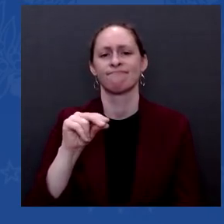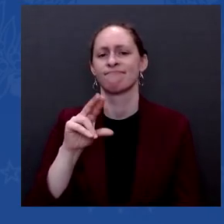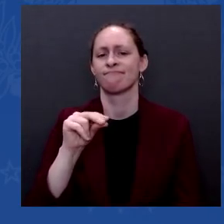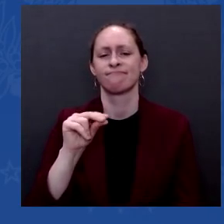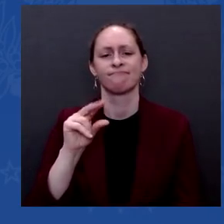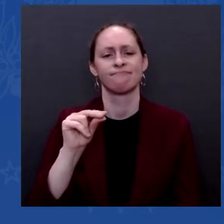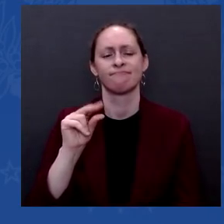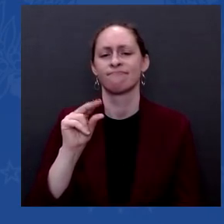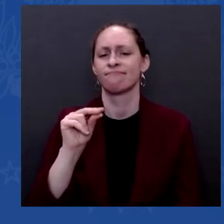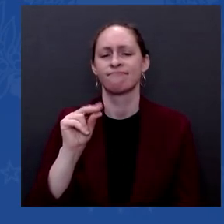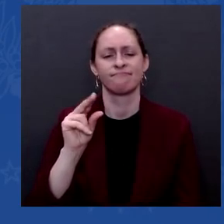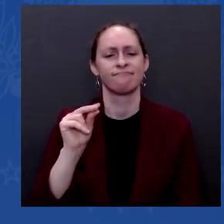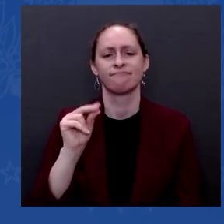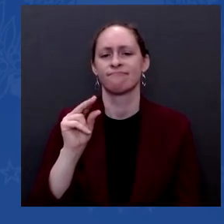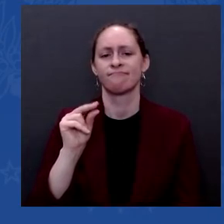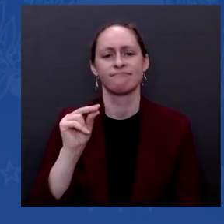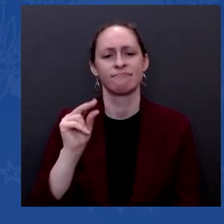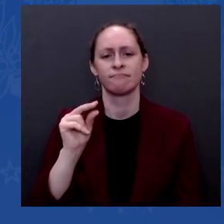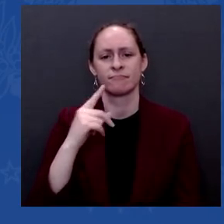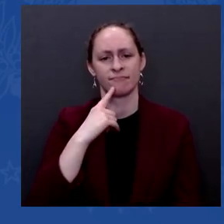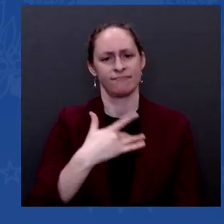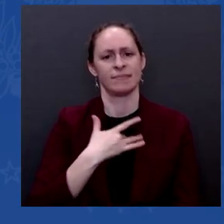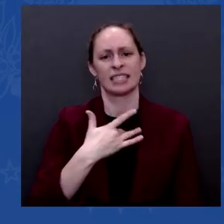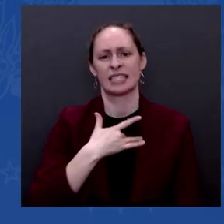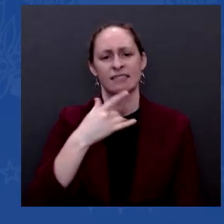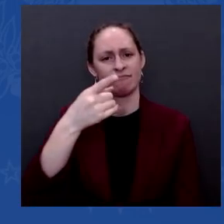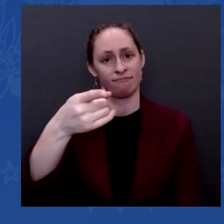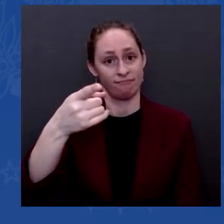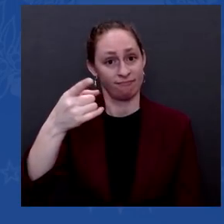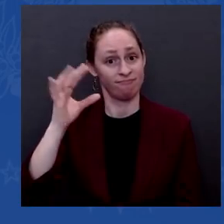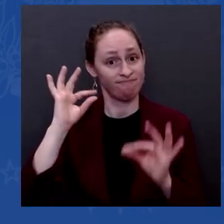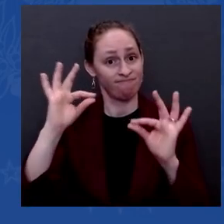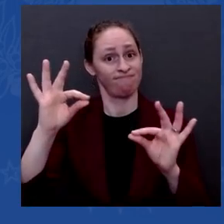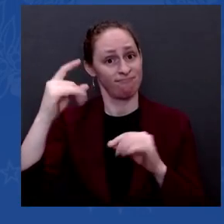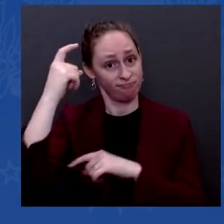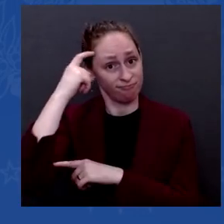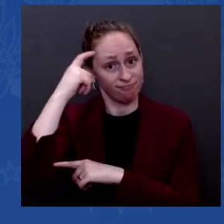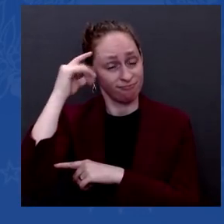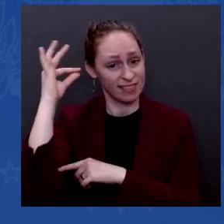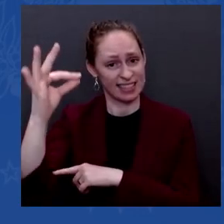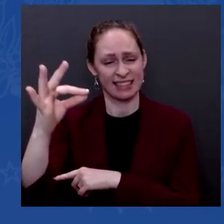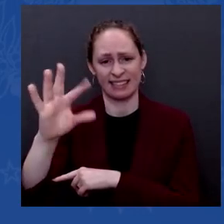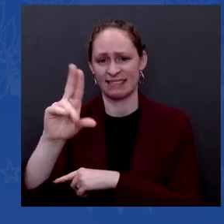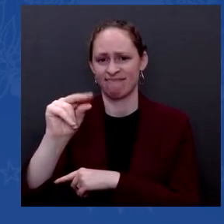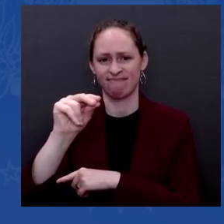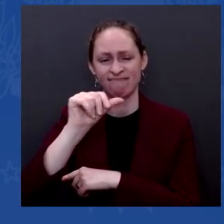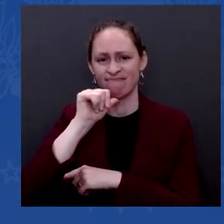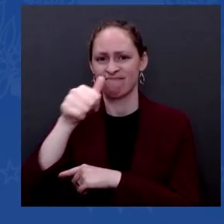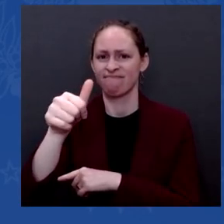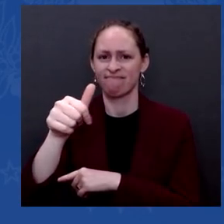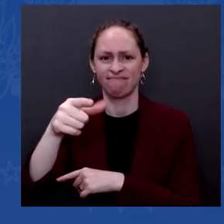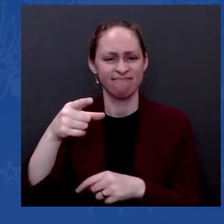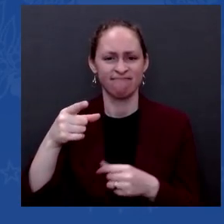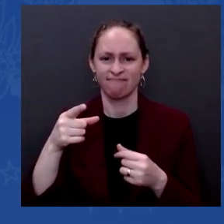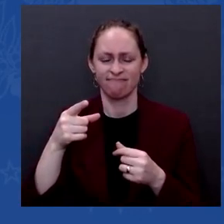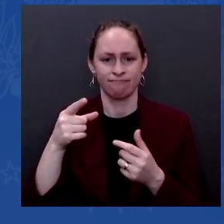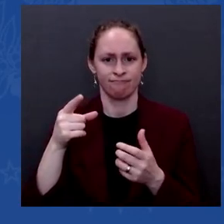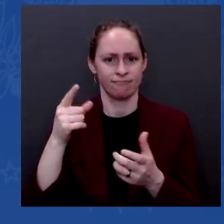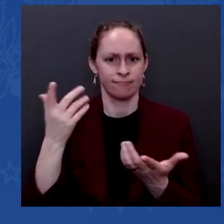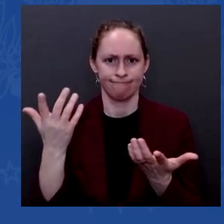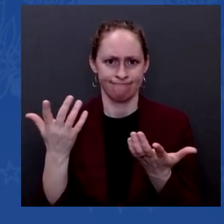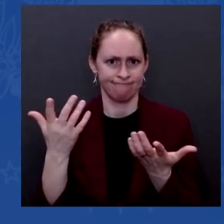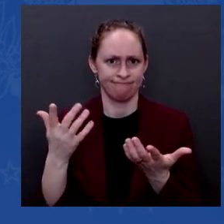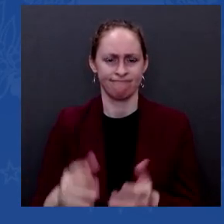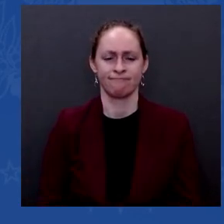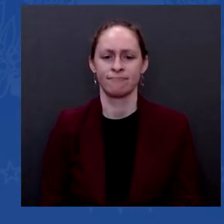even a majority of Democrats who responded strongly affirmed that statement. Well, I'll let you all